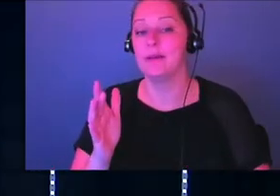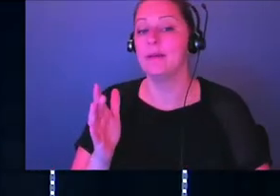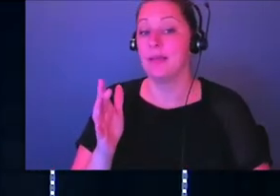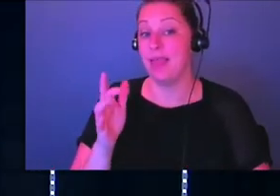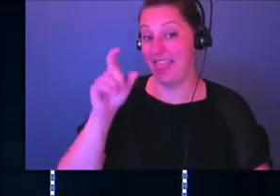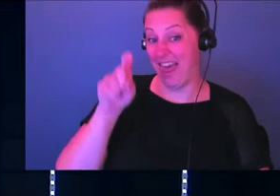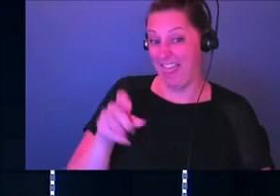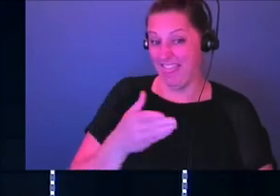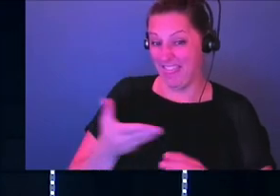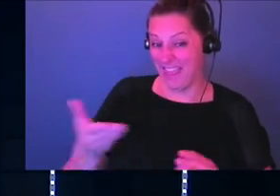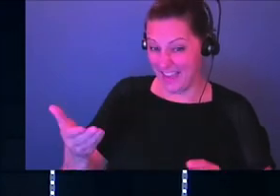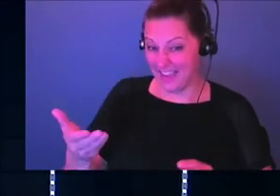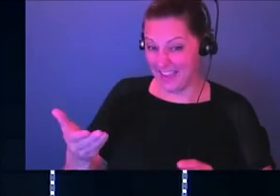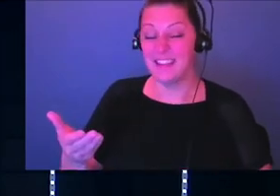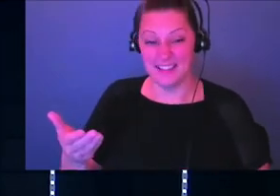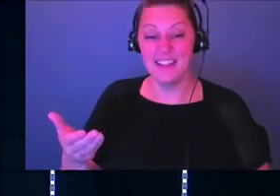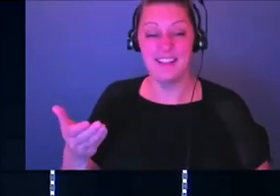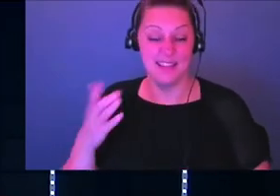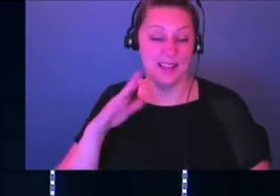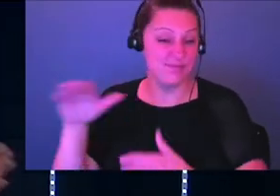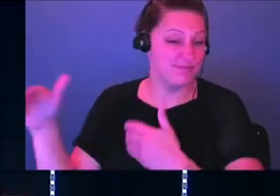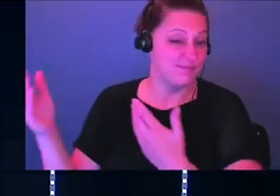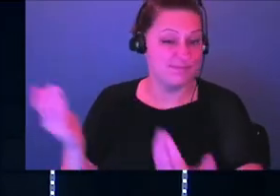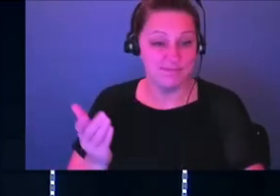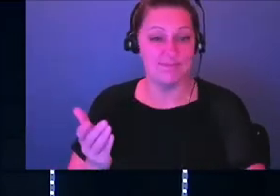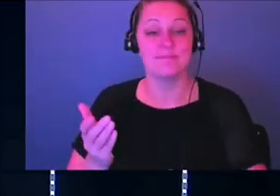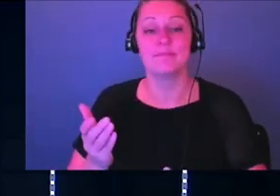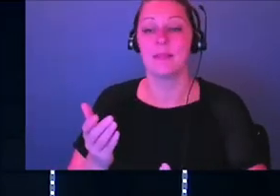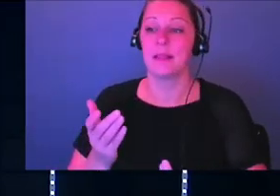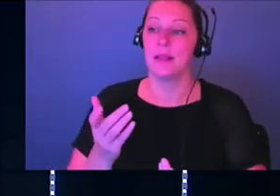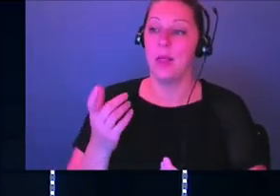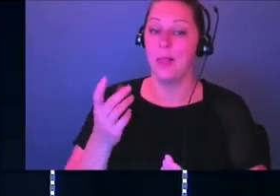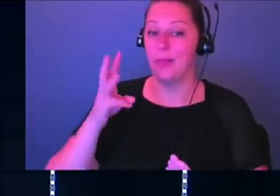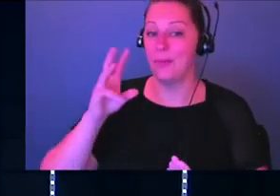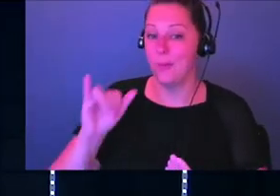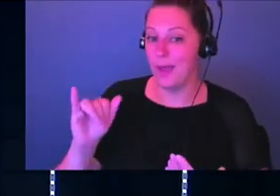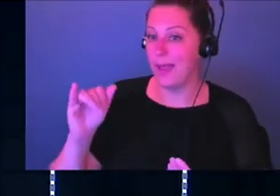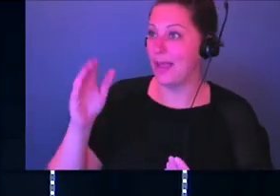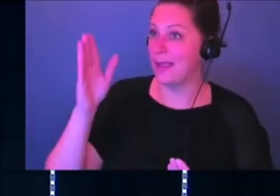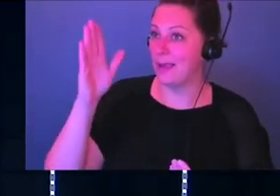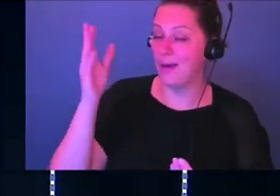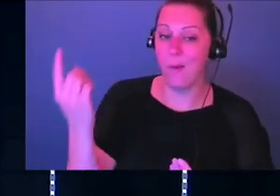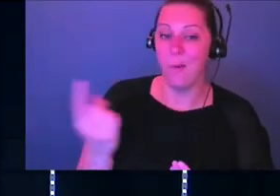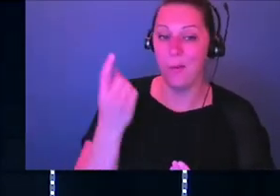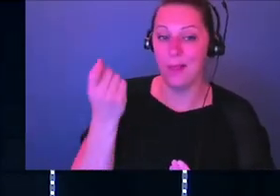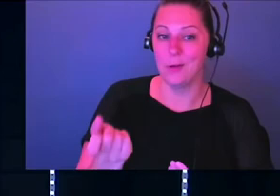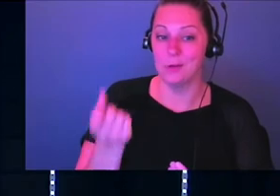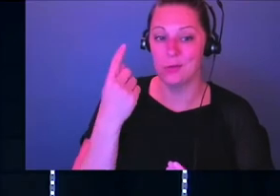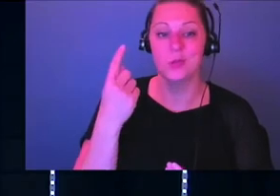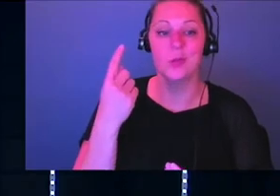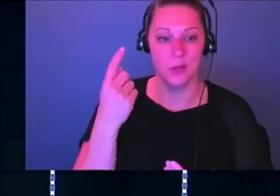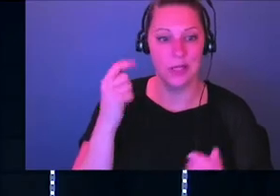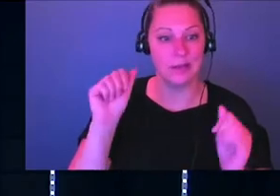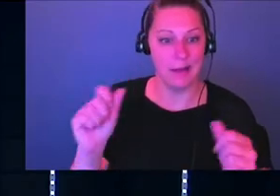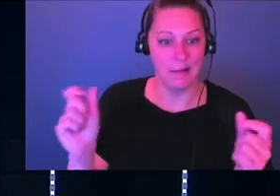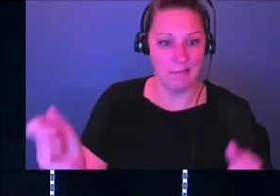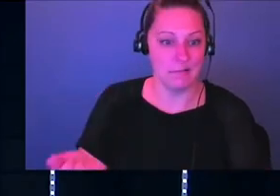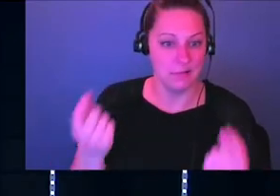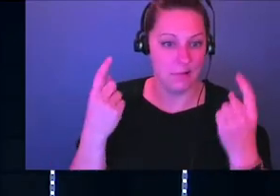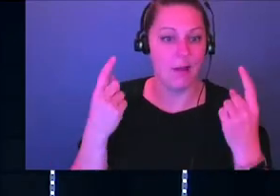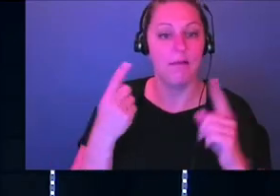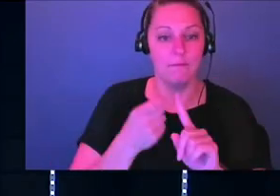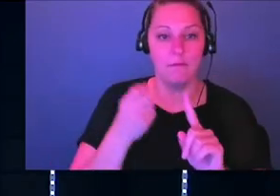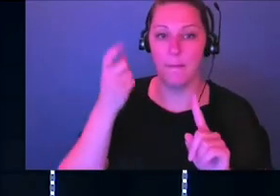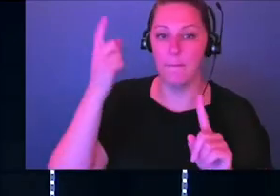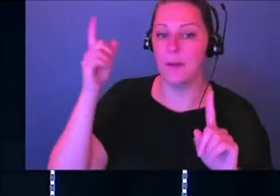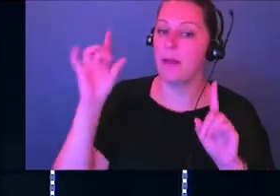were needing, right? In a way that only he could, in a way that was only understood and able to comprehend by the fact that it was just